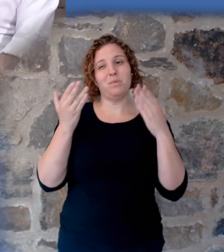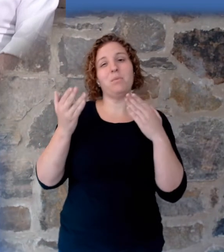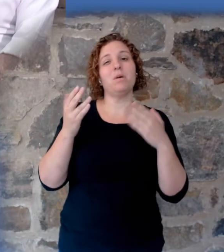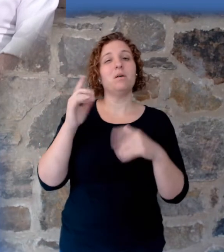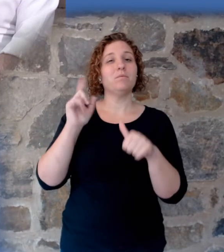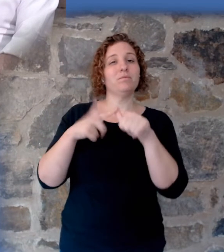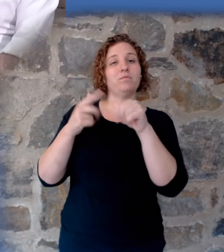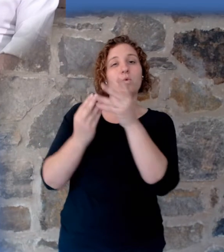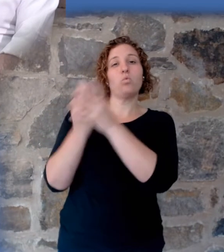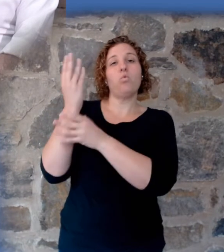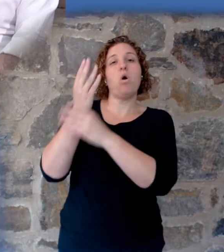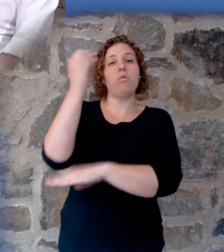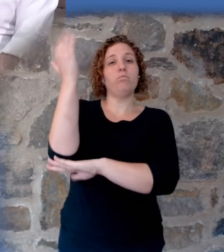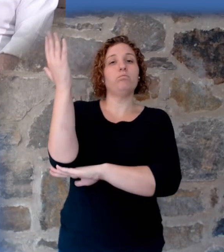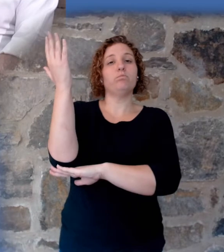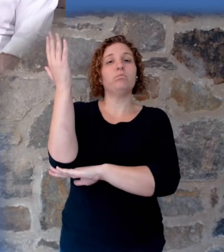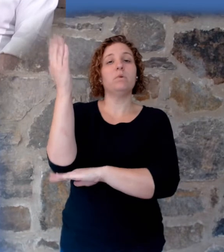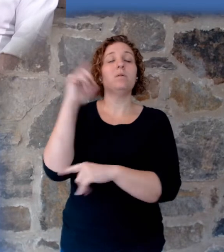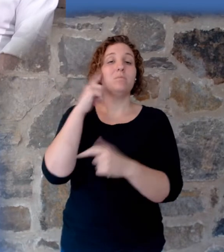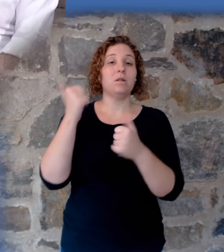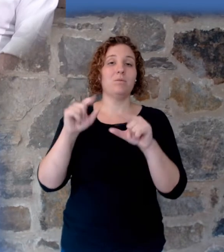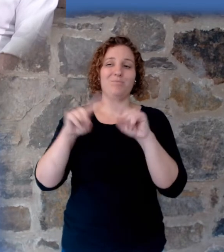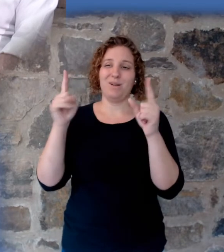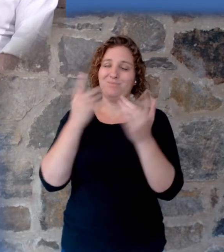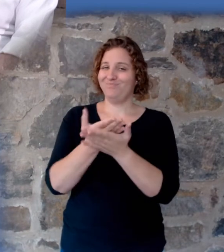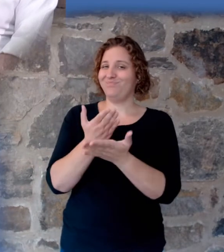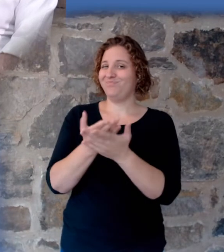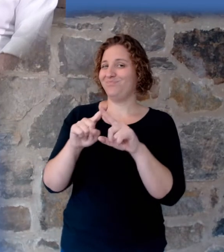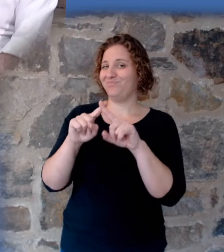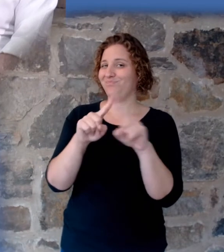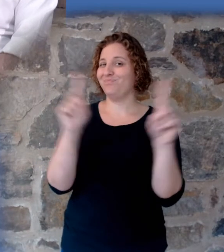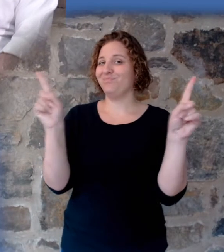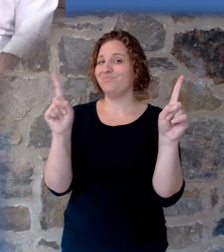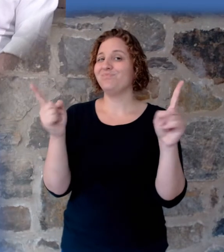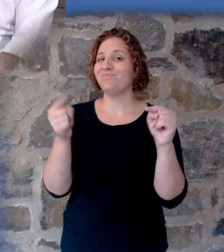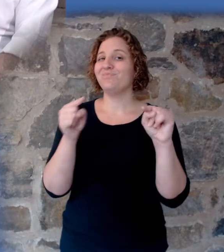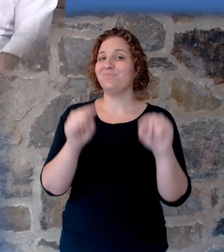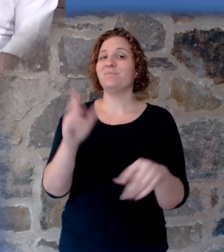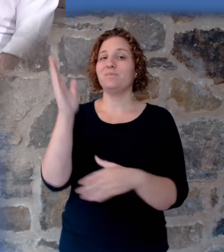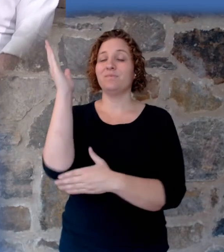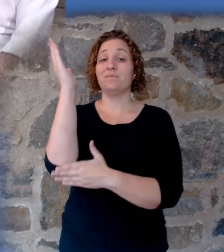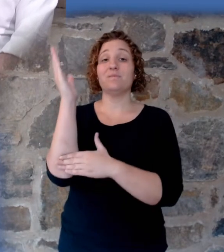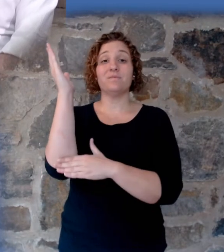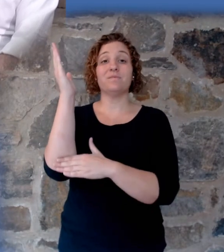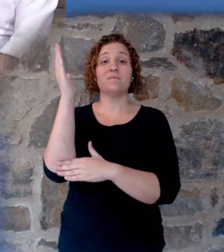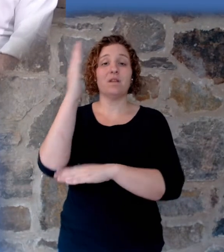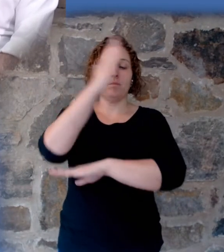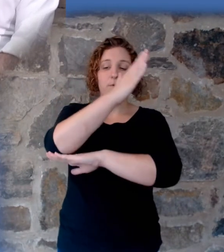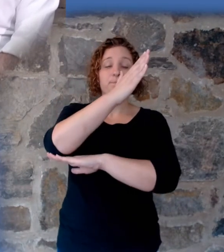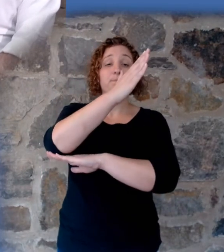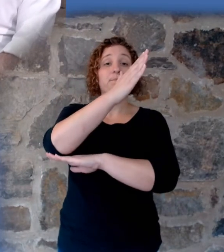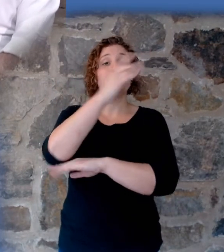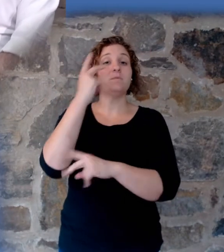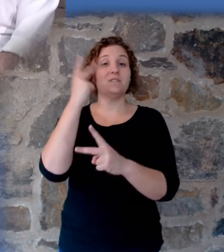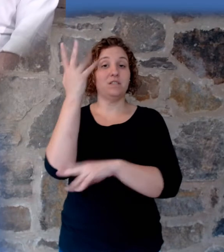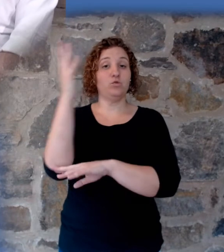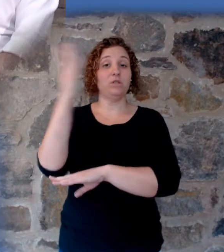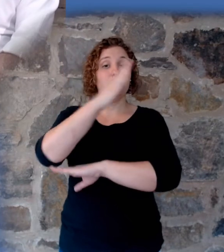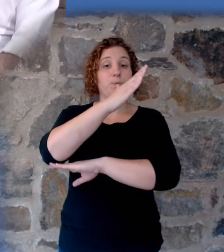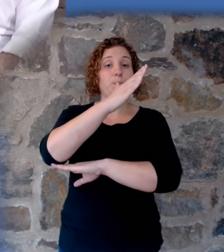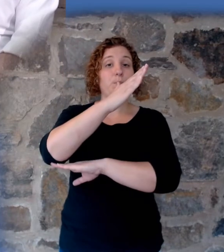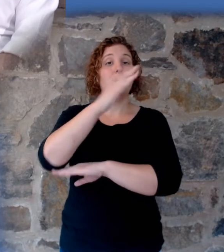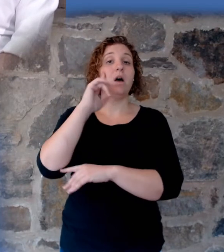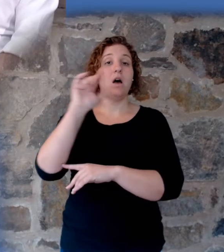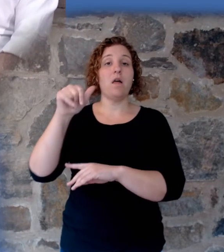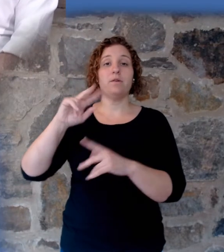position but several lines of evidence indicate otherwise. Some of the trees penetrate the strata diagonally while others are found upside down